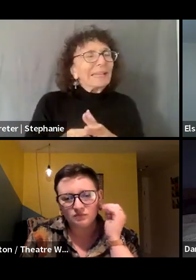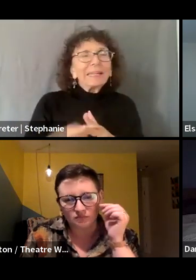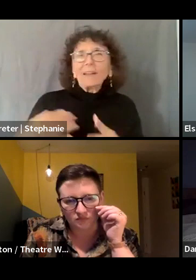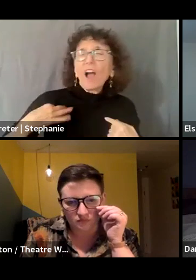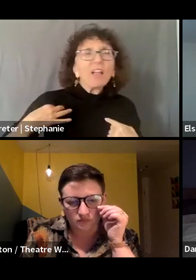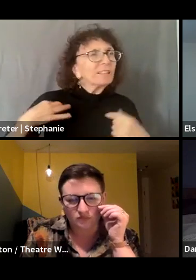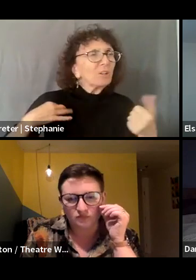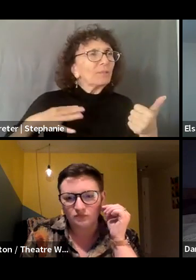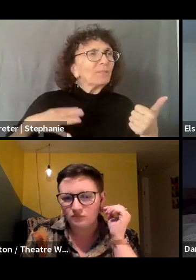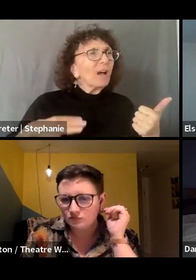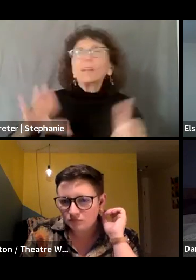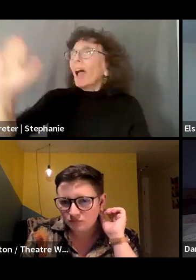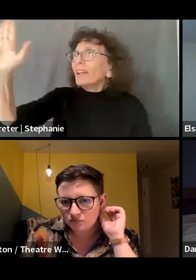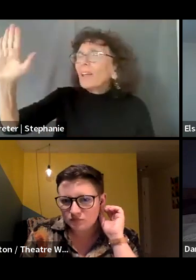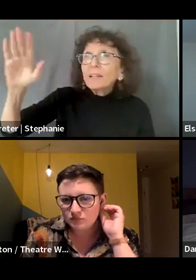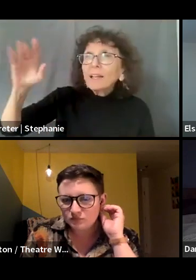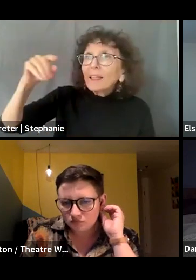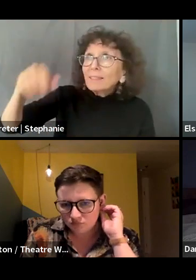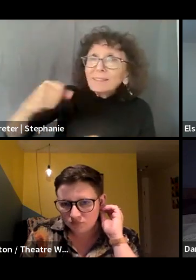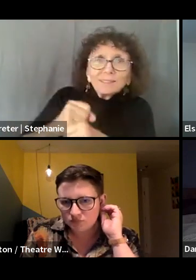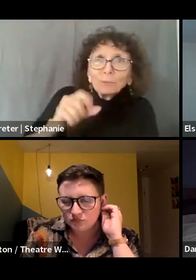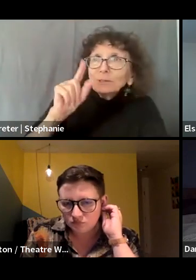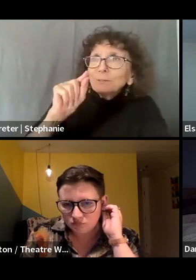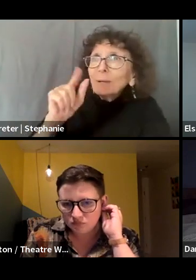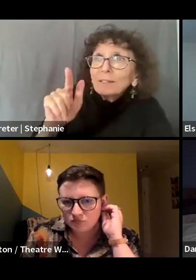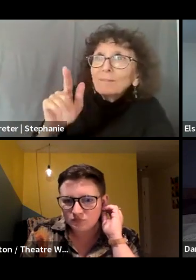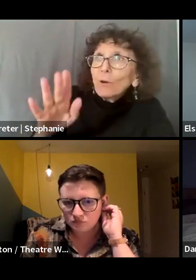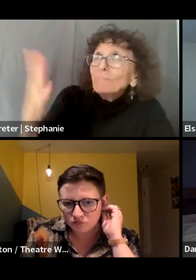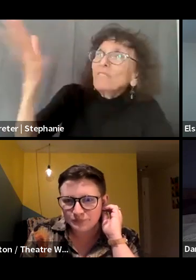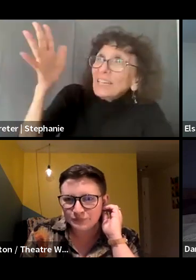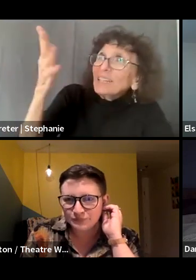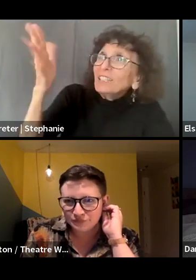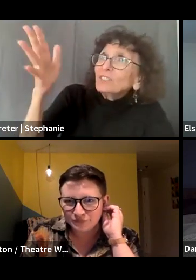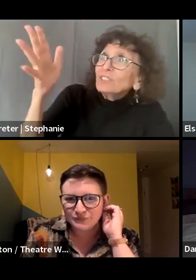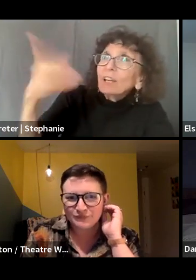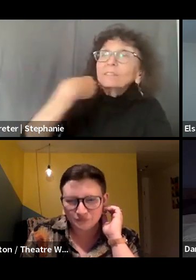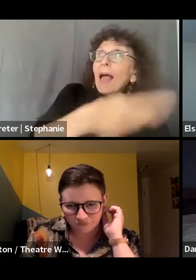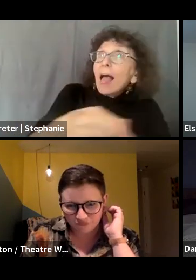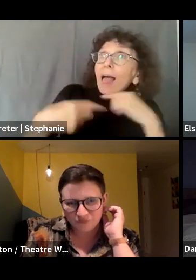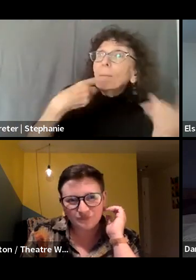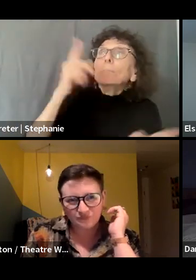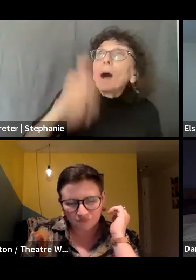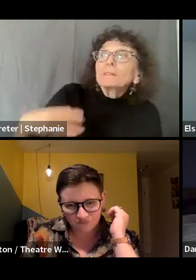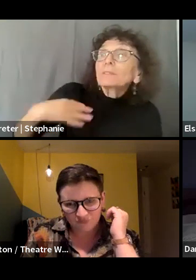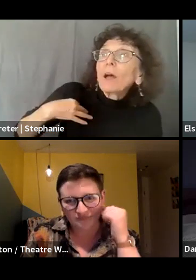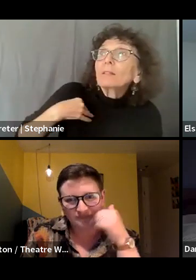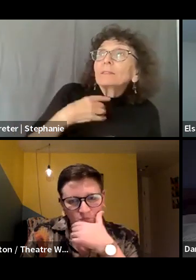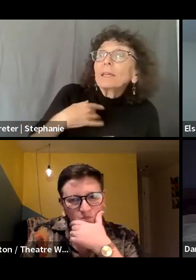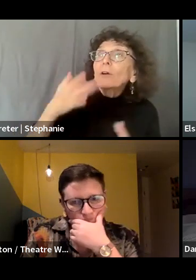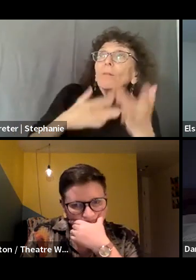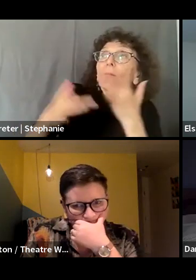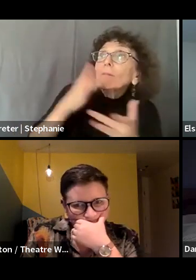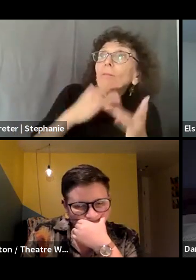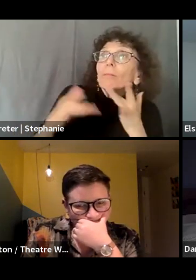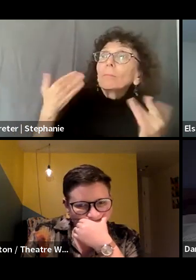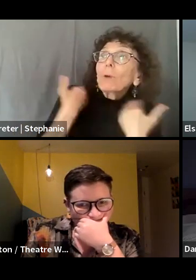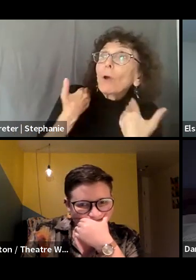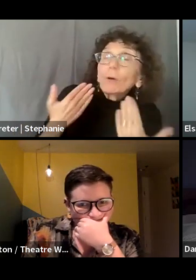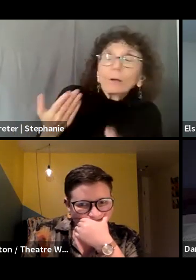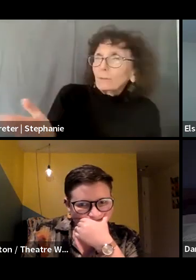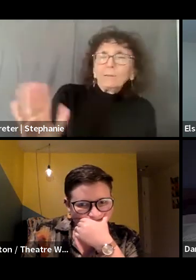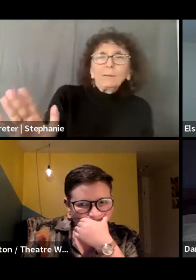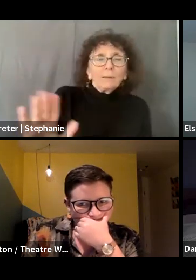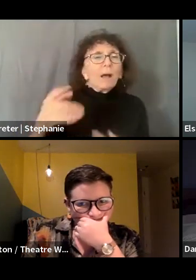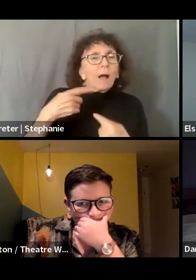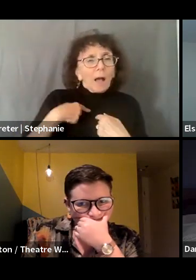okay. And I was like, it is 2024. Stop telling those stories. You know, and I think that story is a lot like, I mean, I